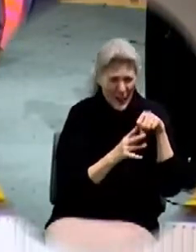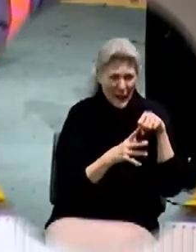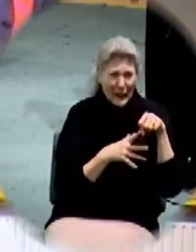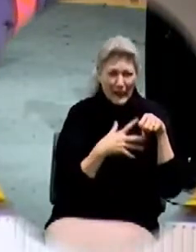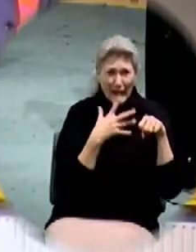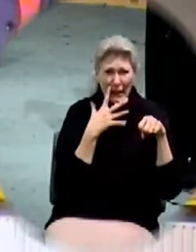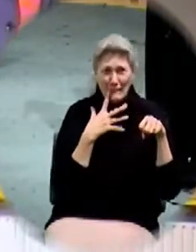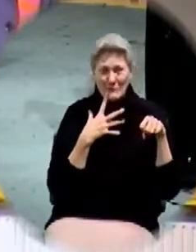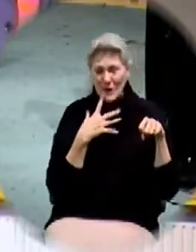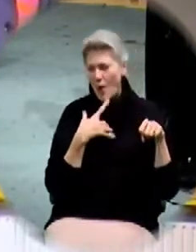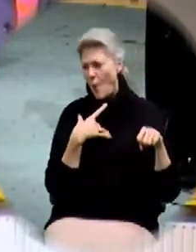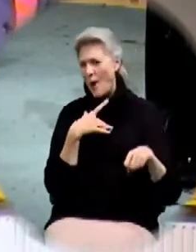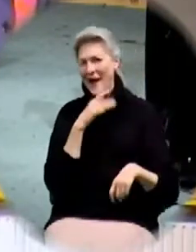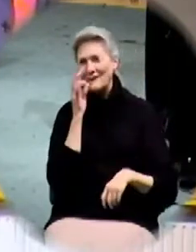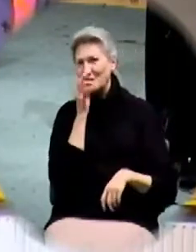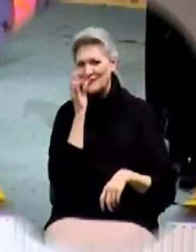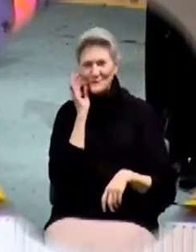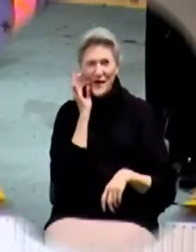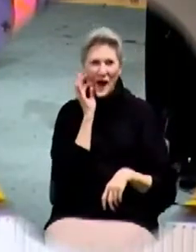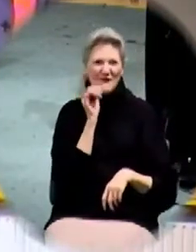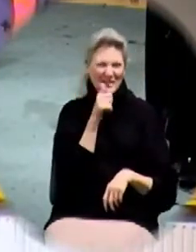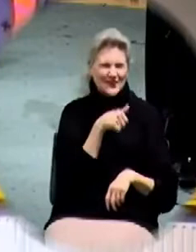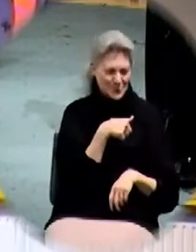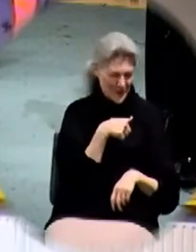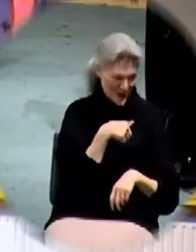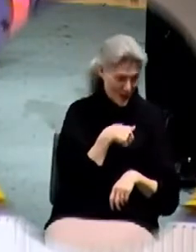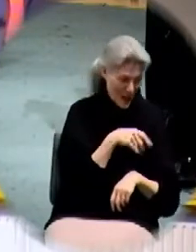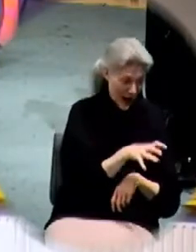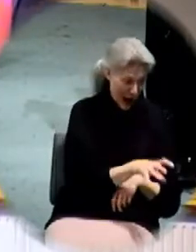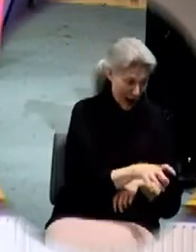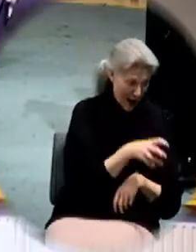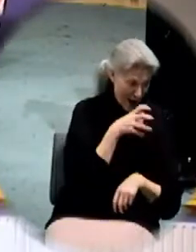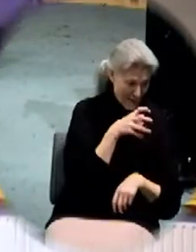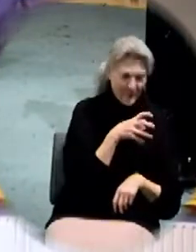Well, I can fast tomorrow. You better.